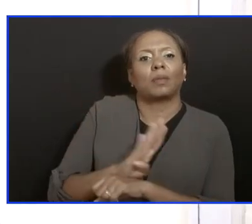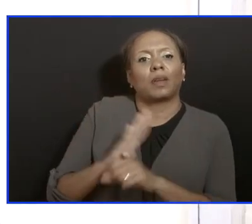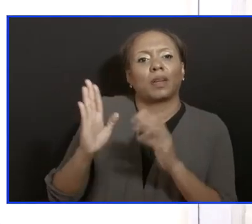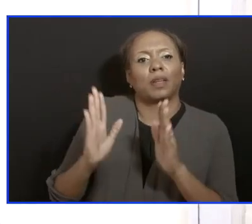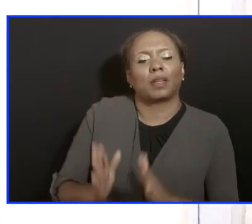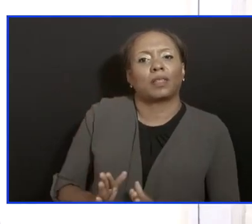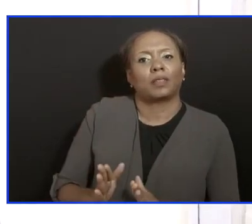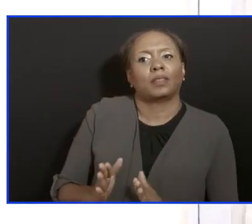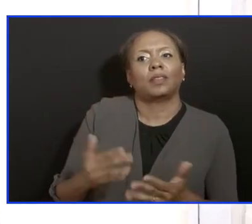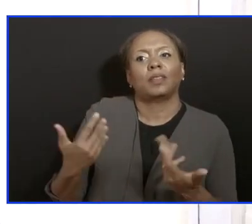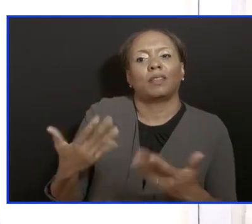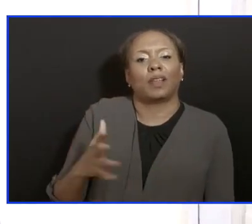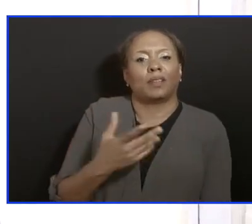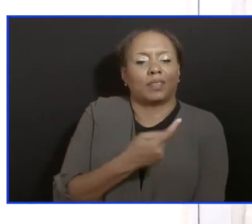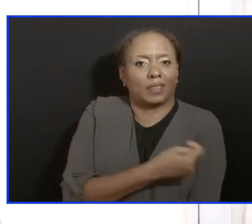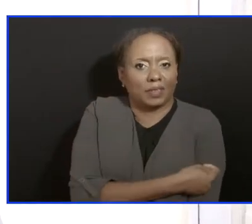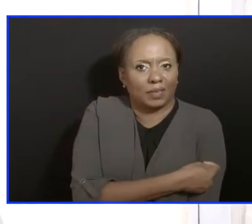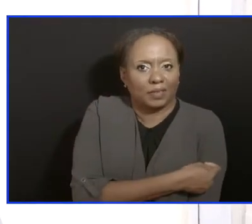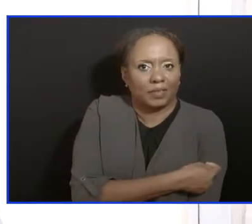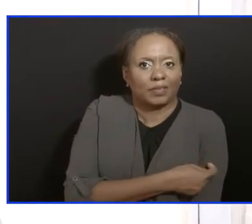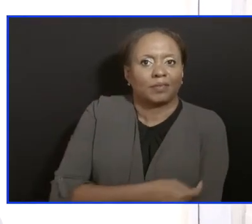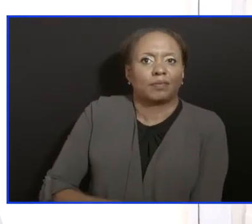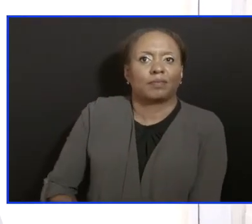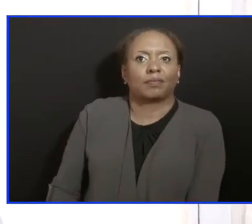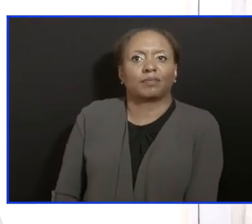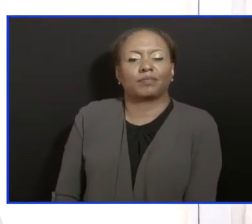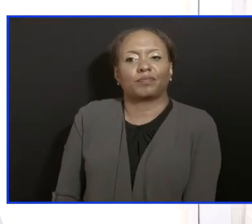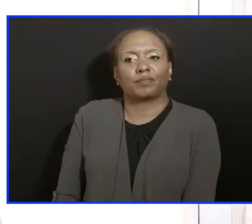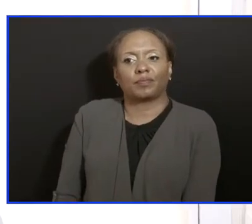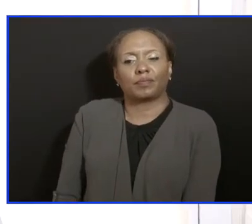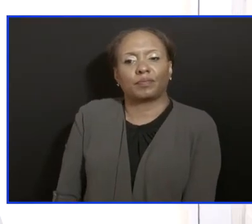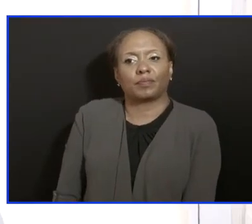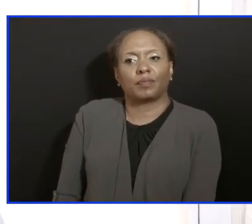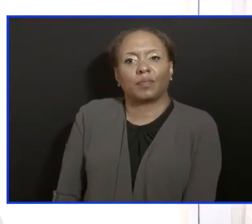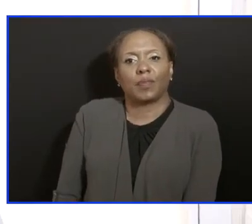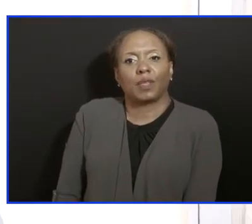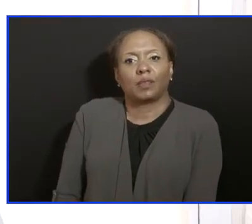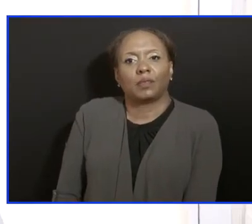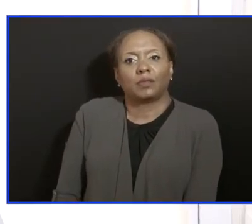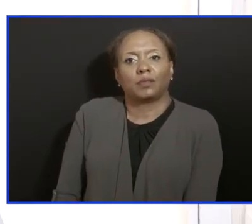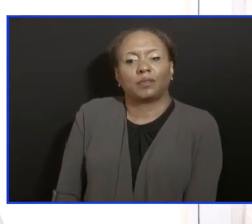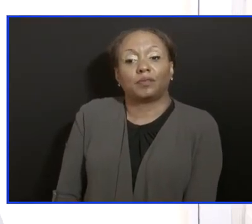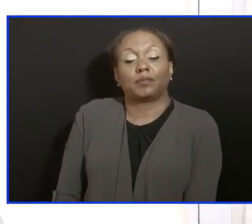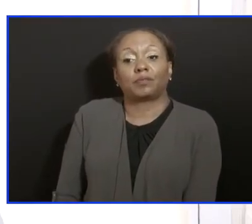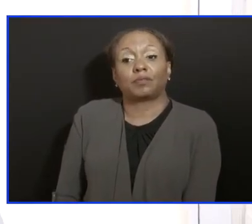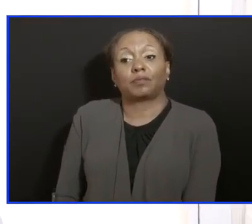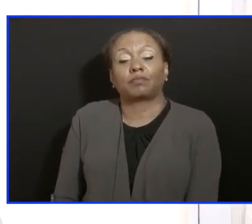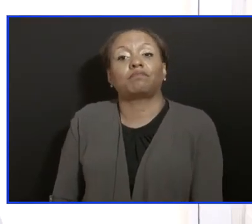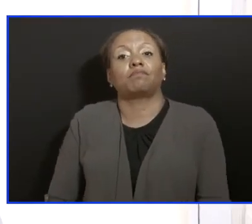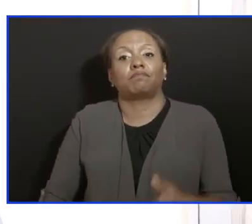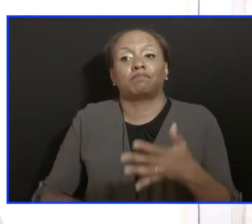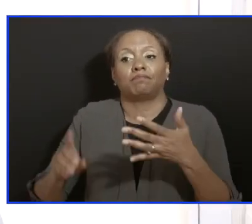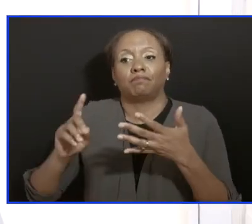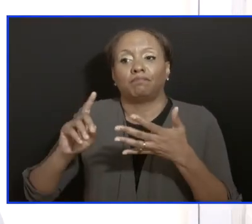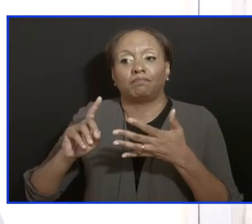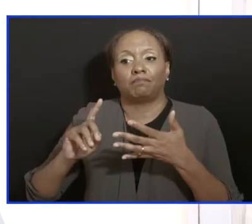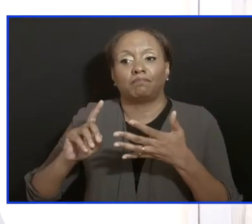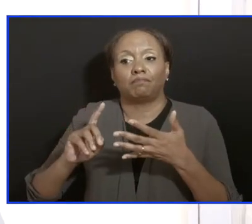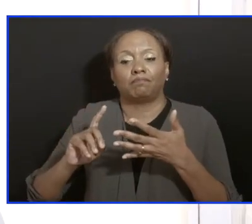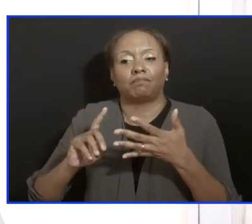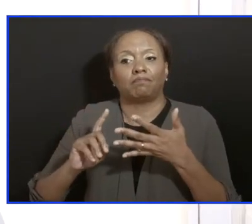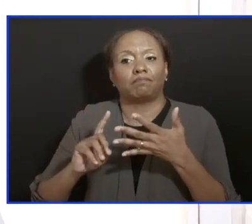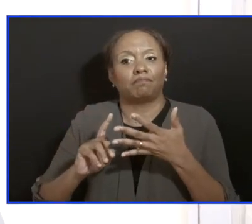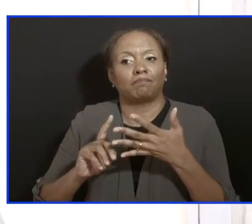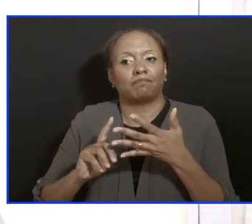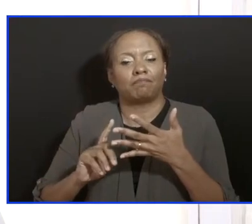vaccinated. And therefore, when you hear Dr. Ford speak about the fact that even if the cases are rising, so long